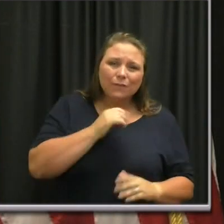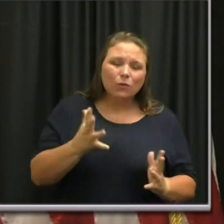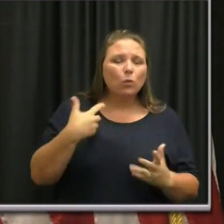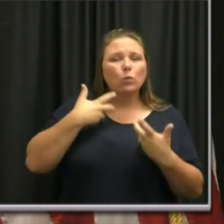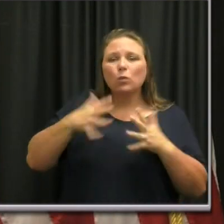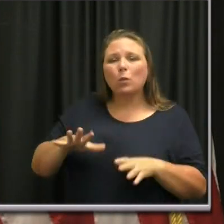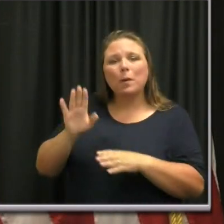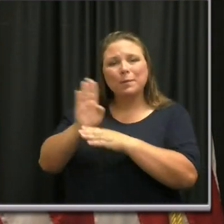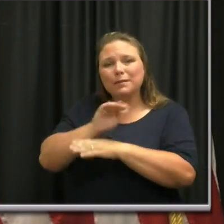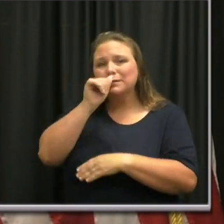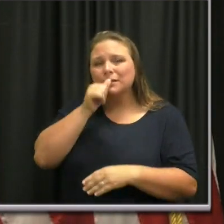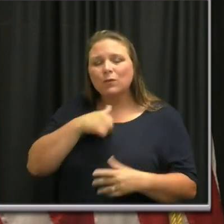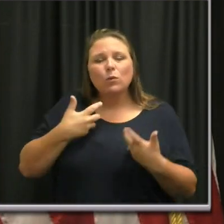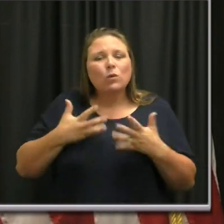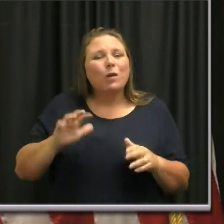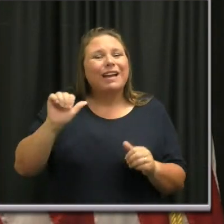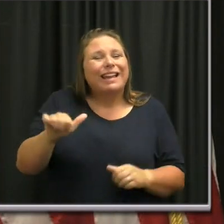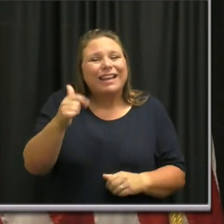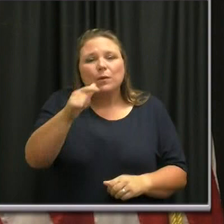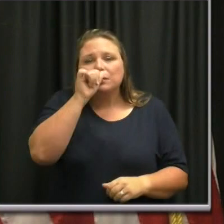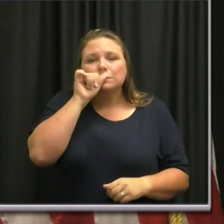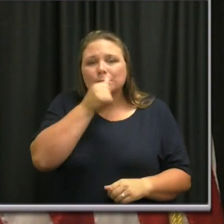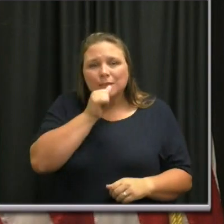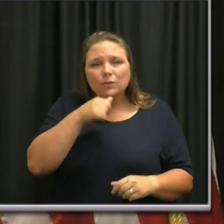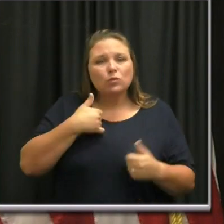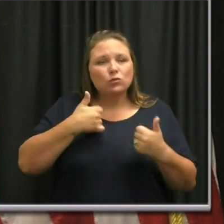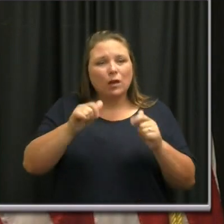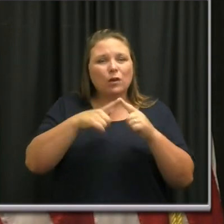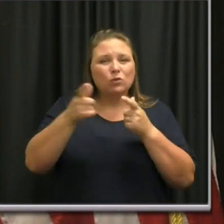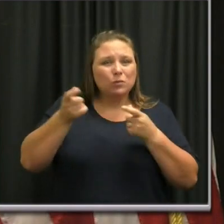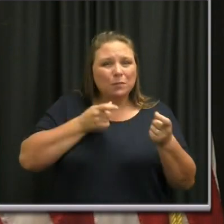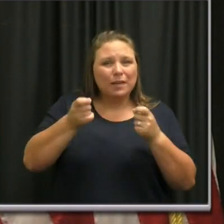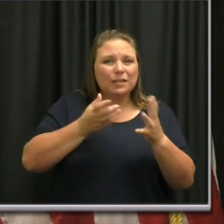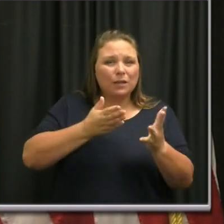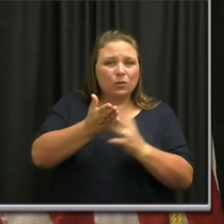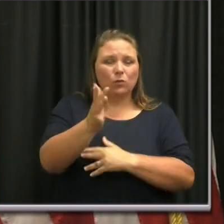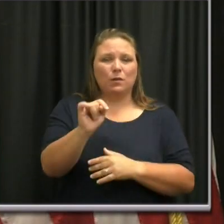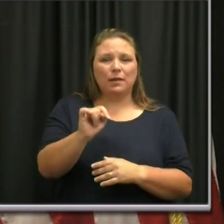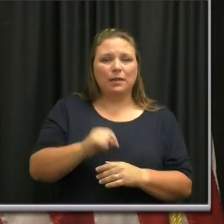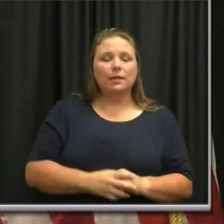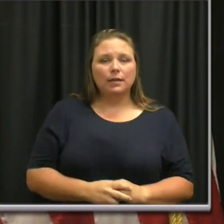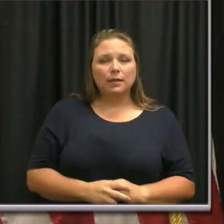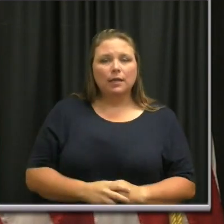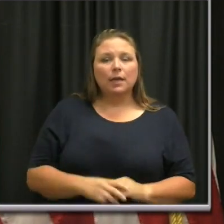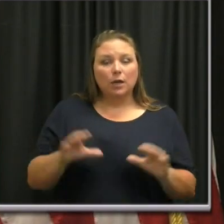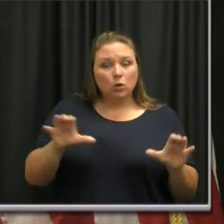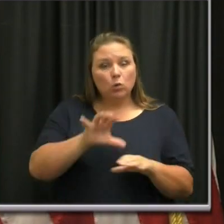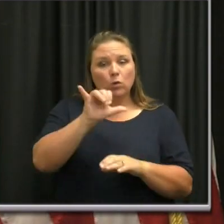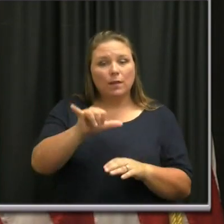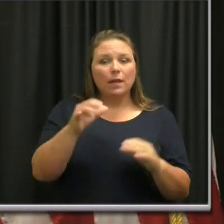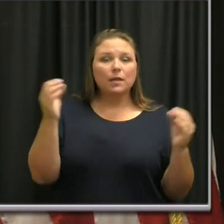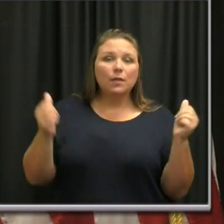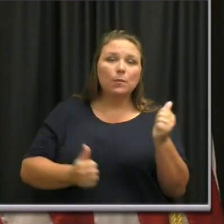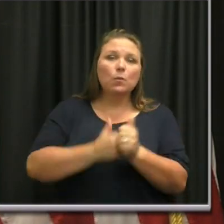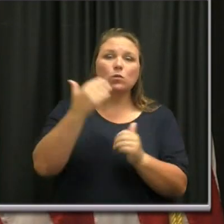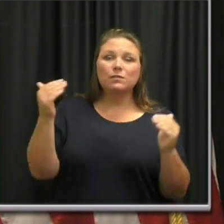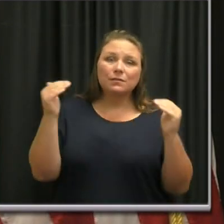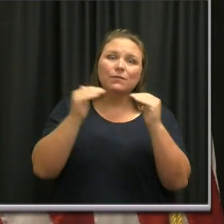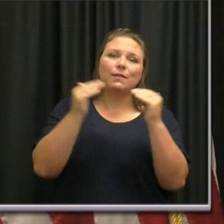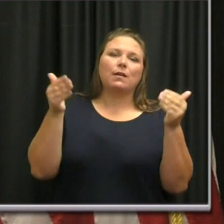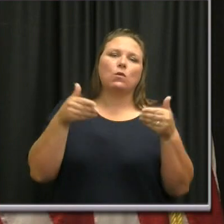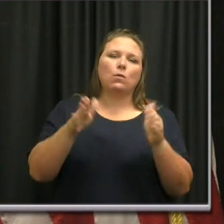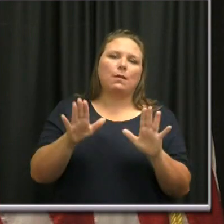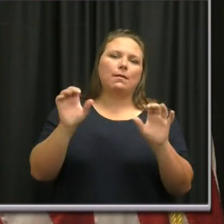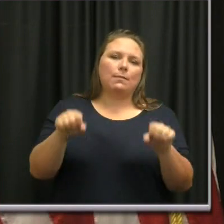to suffer. We don't want anybody to suffer. We're just trying to manage together to get through this and do it in as fair a way as